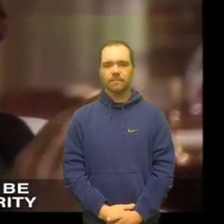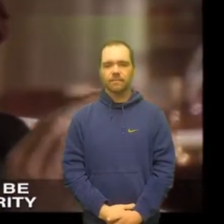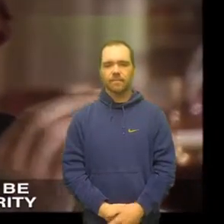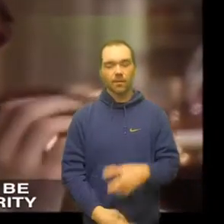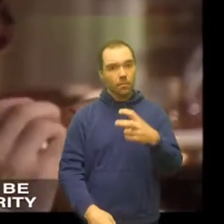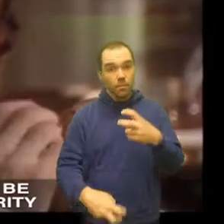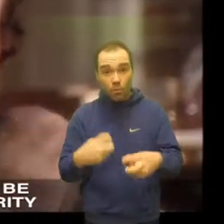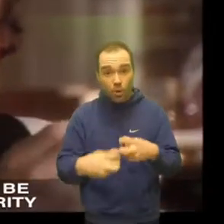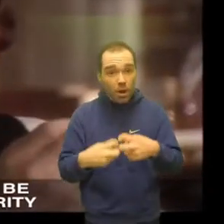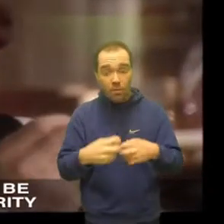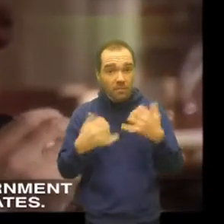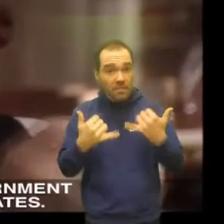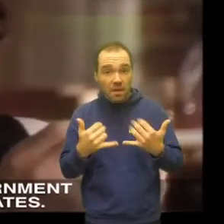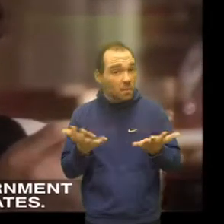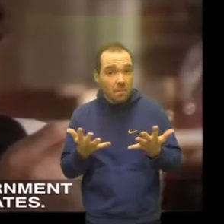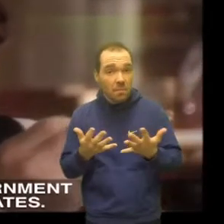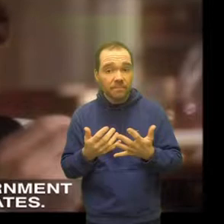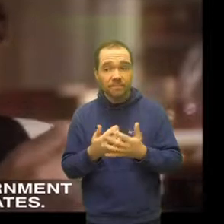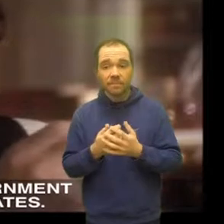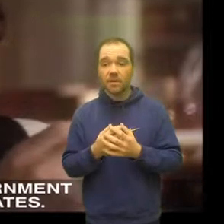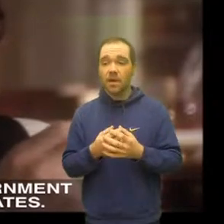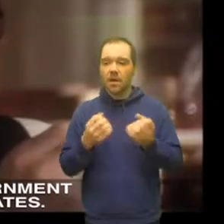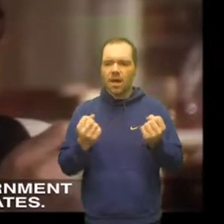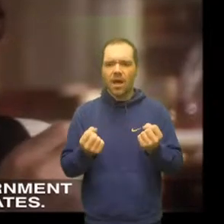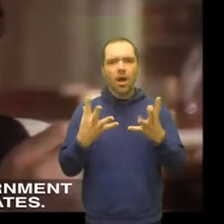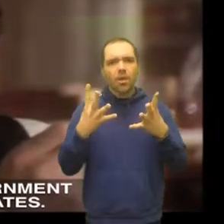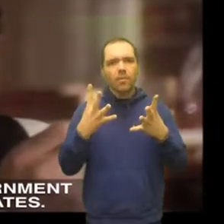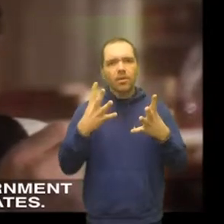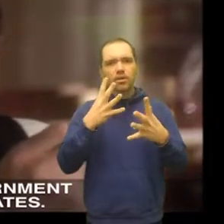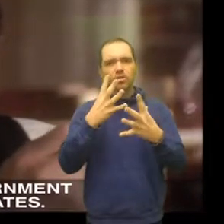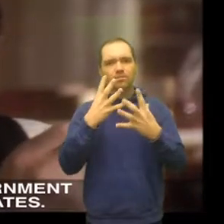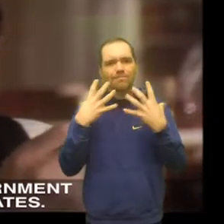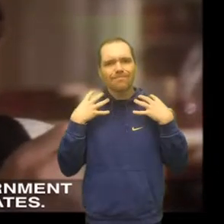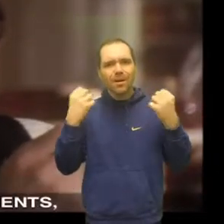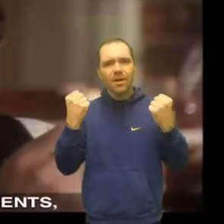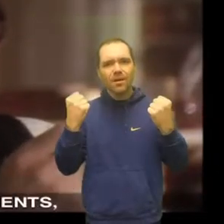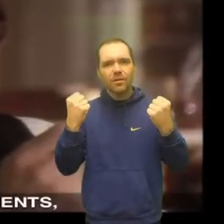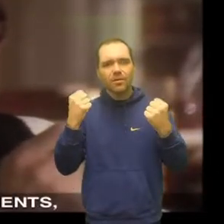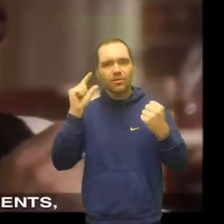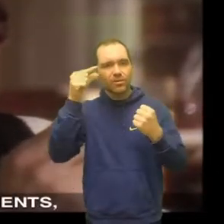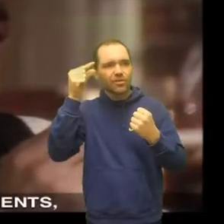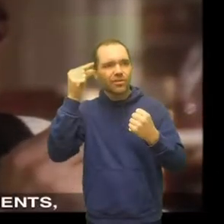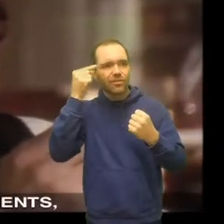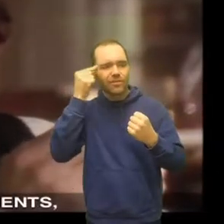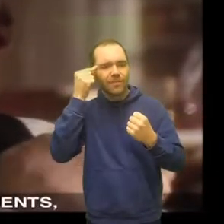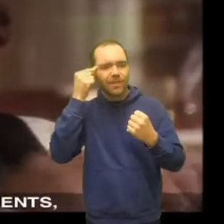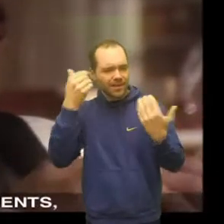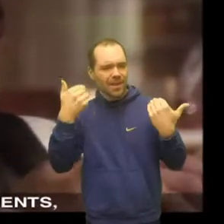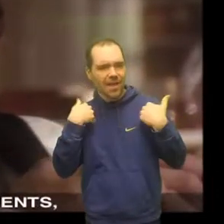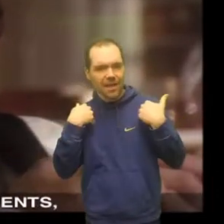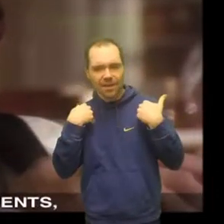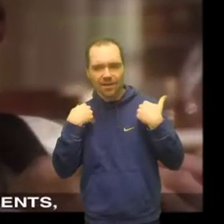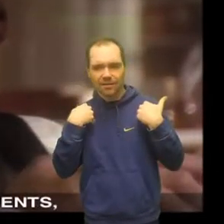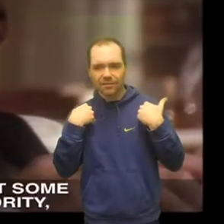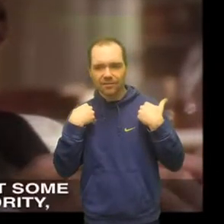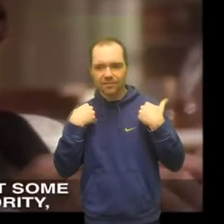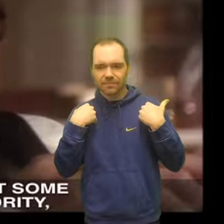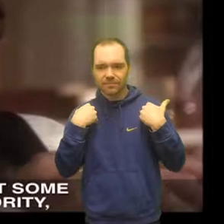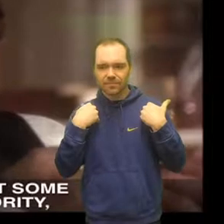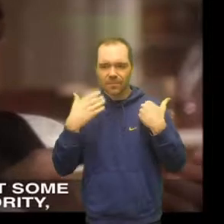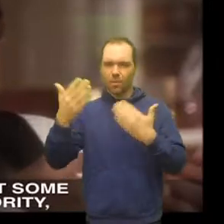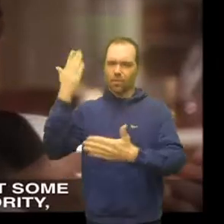will be the degree of authority which the federal government will have over the states. In the ancient governments,